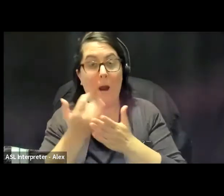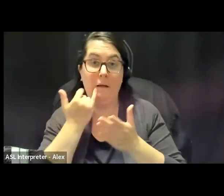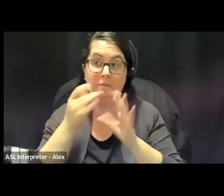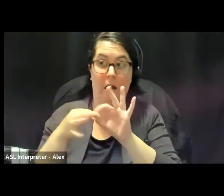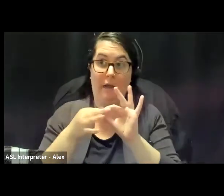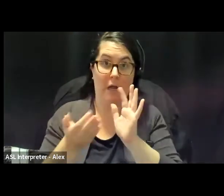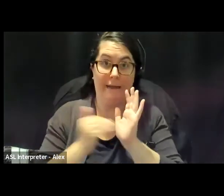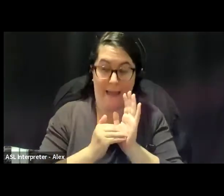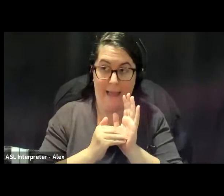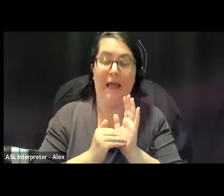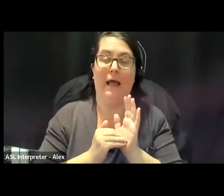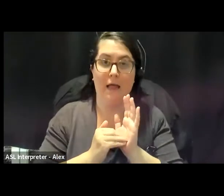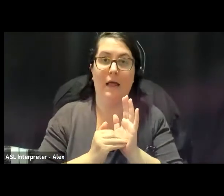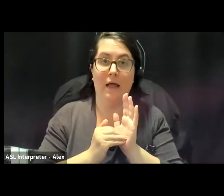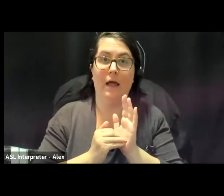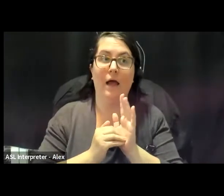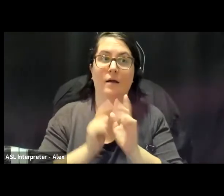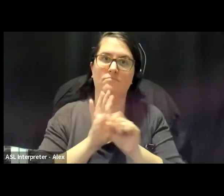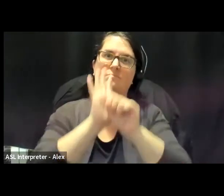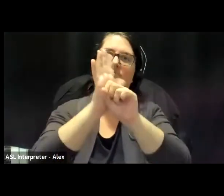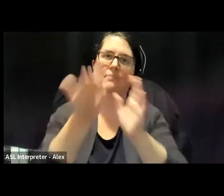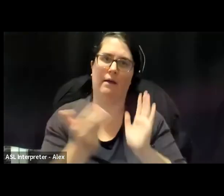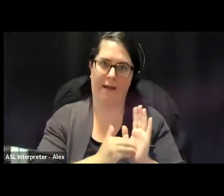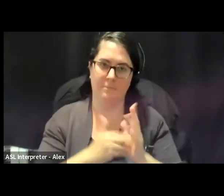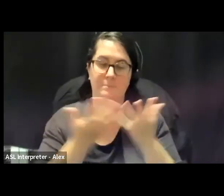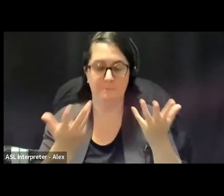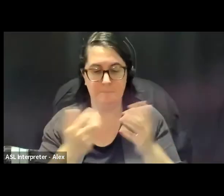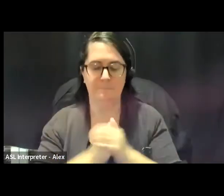were going to need if we're going to face the times ahead.